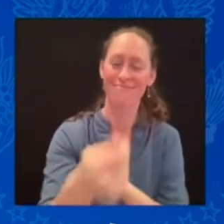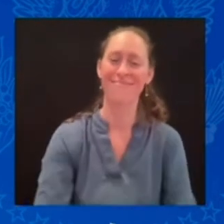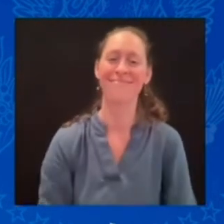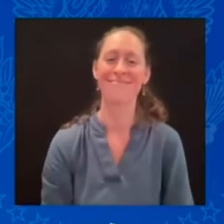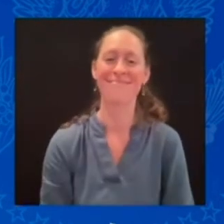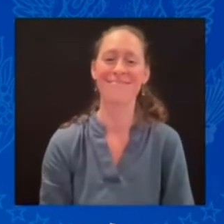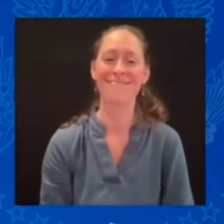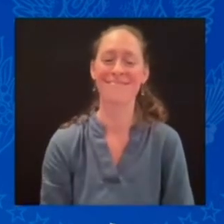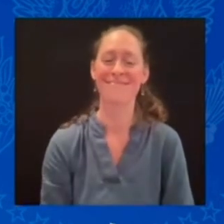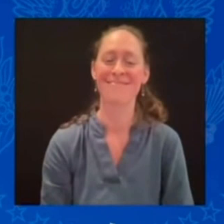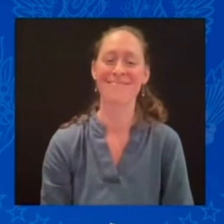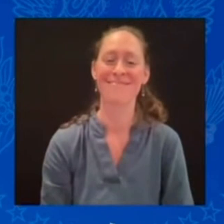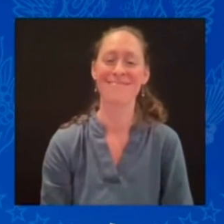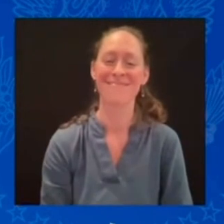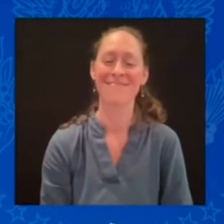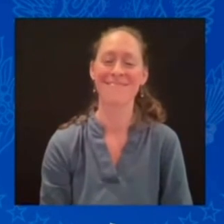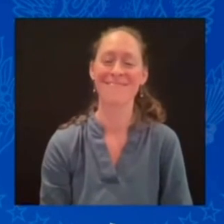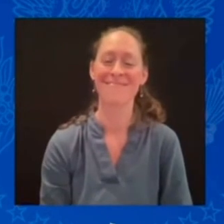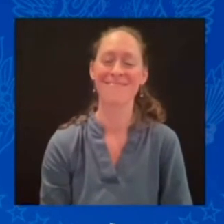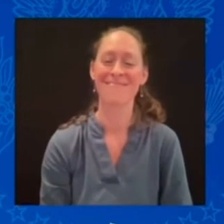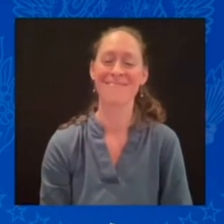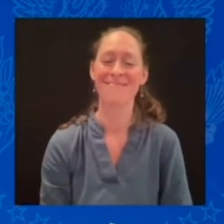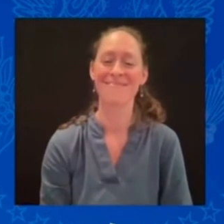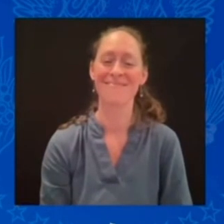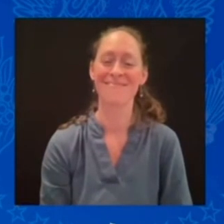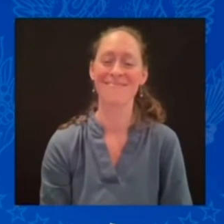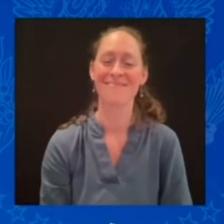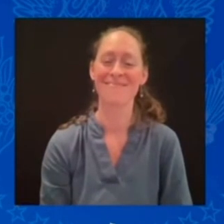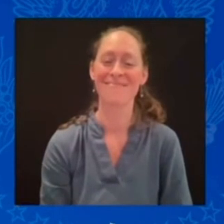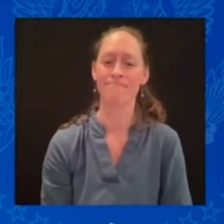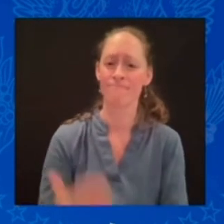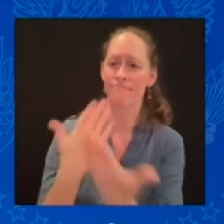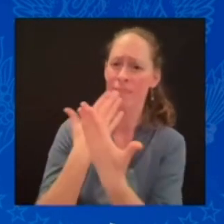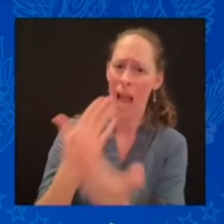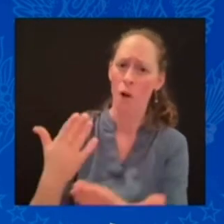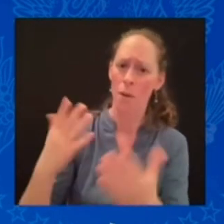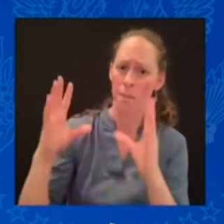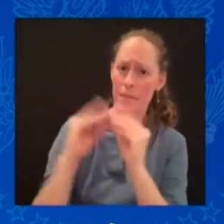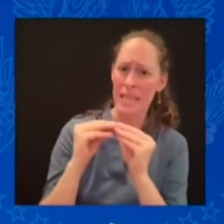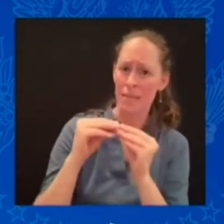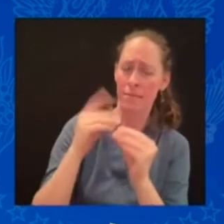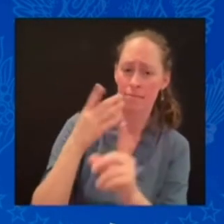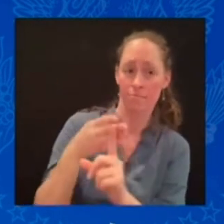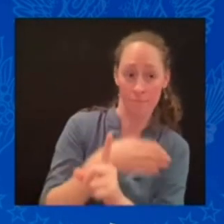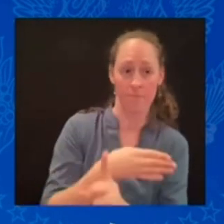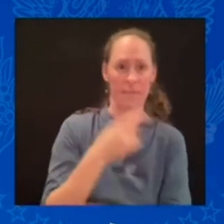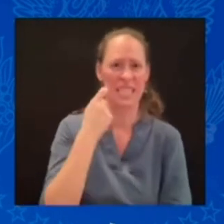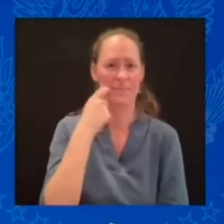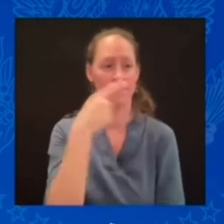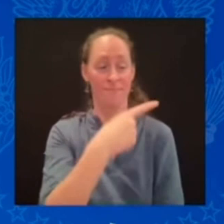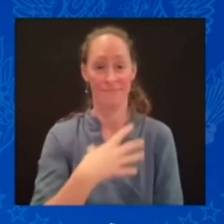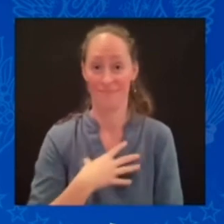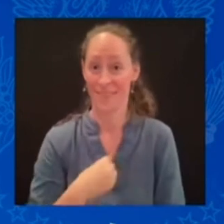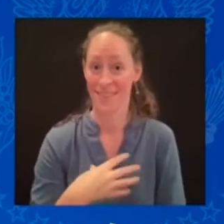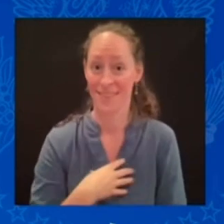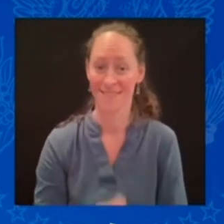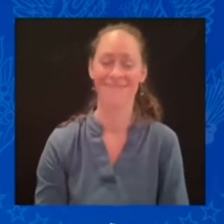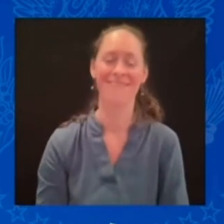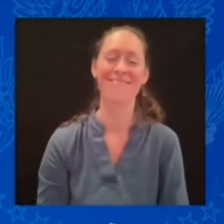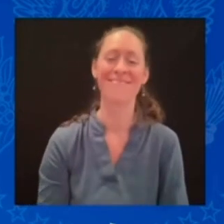very touching to feel the unity between